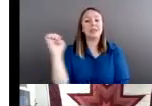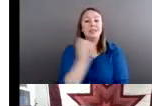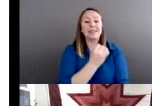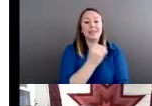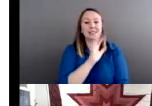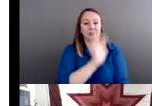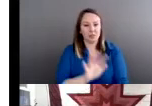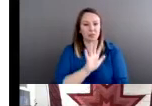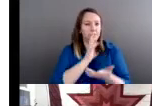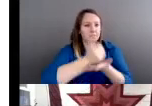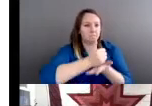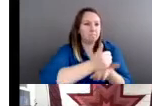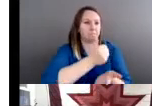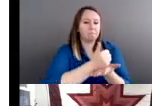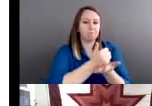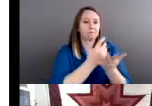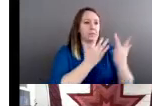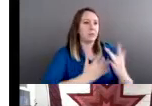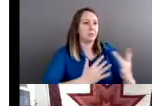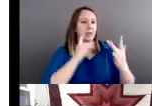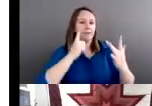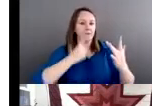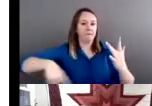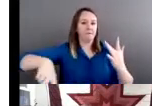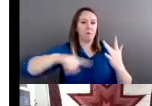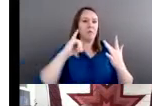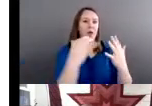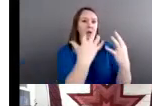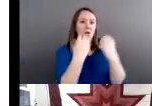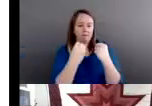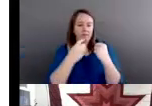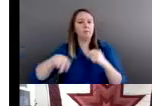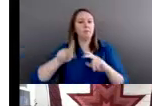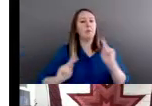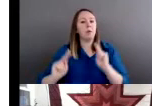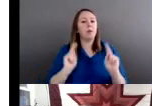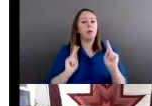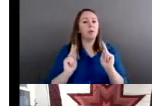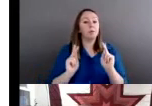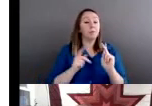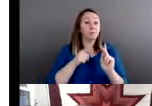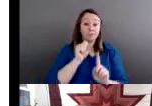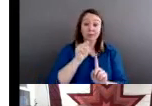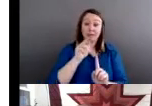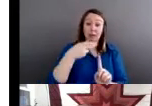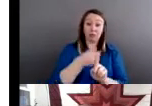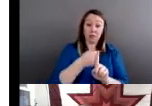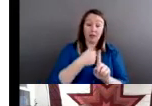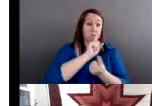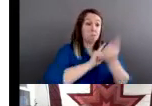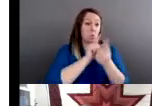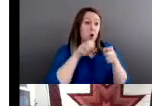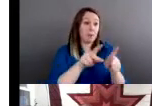sympathy for the plight of her people. She actually had one on one opportunities to talk to the President of the